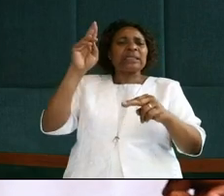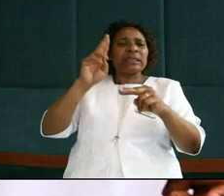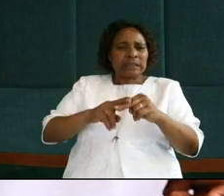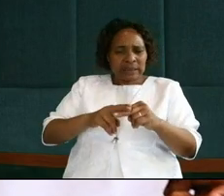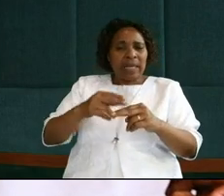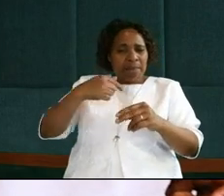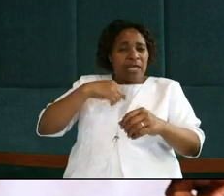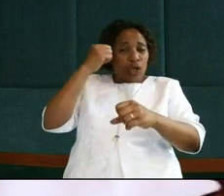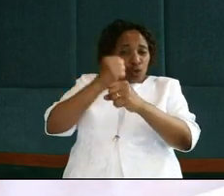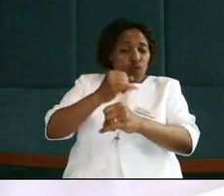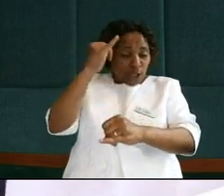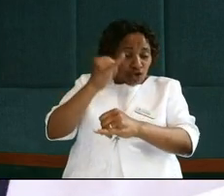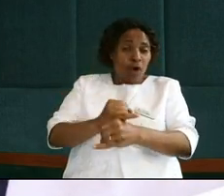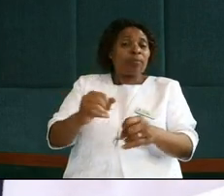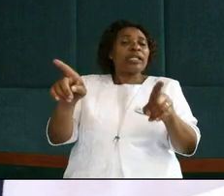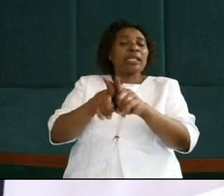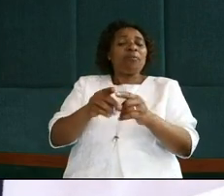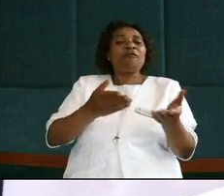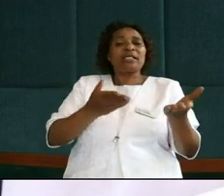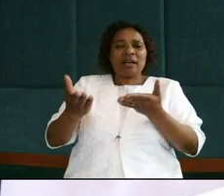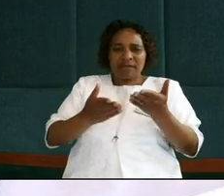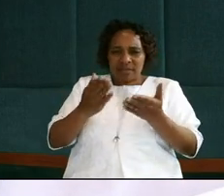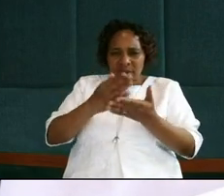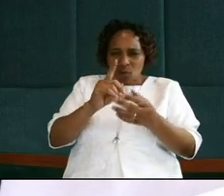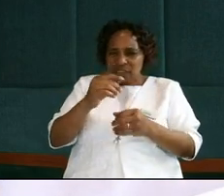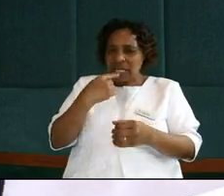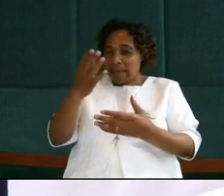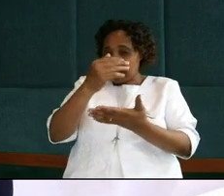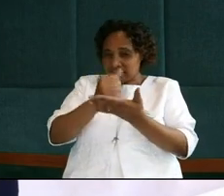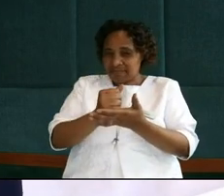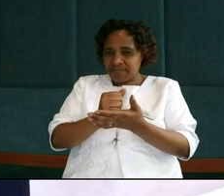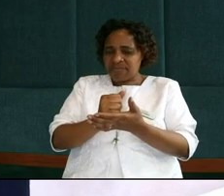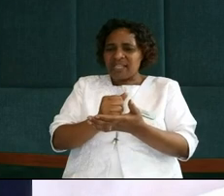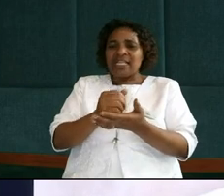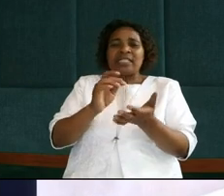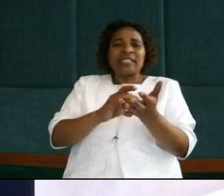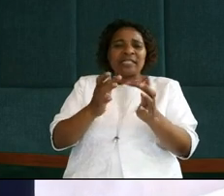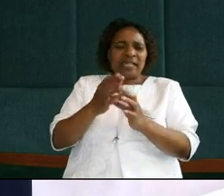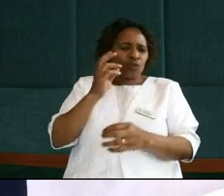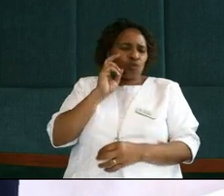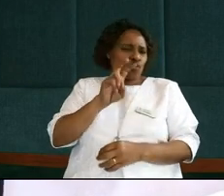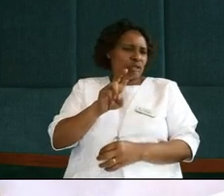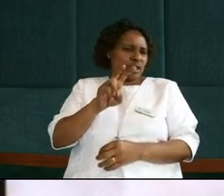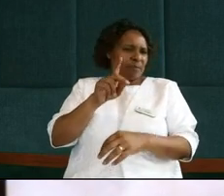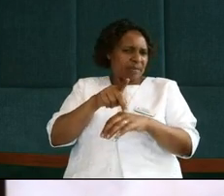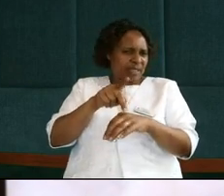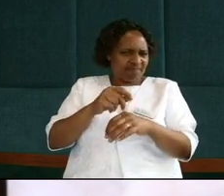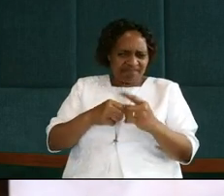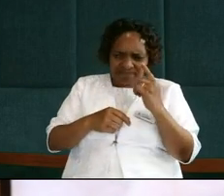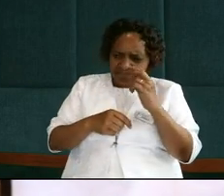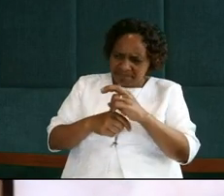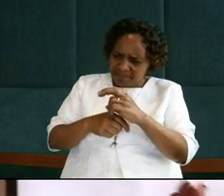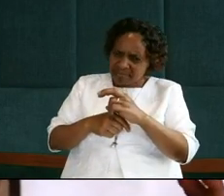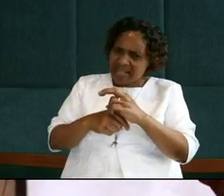I may do the job of a servant. Can somebody say amen? Jesus looked at Peter. I write it on Peter. Peter,